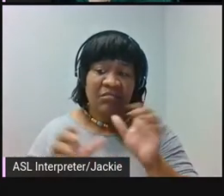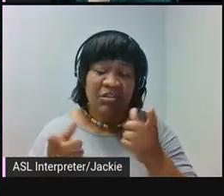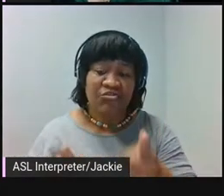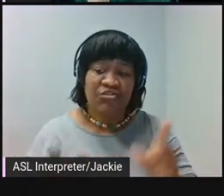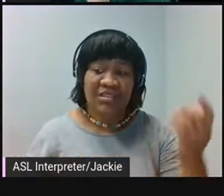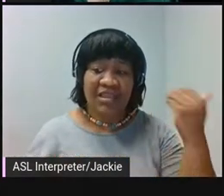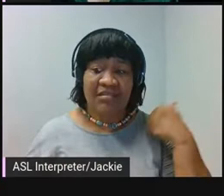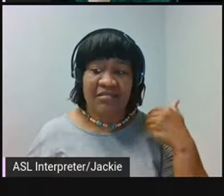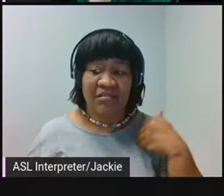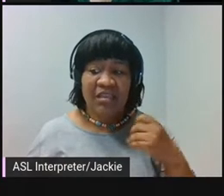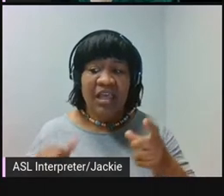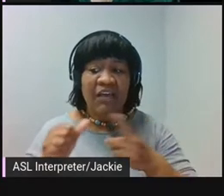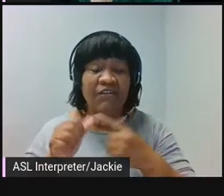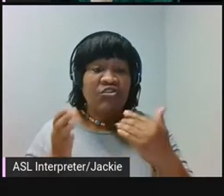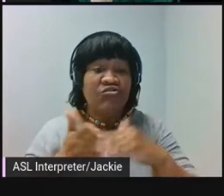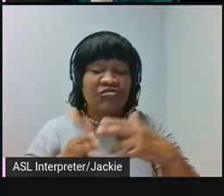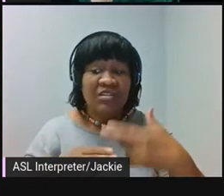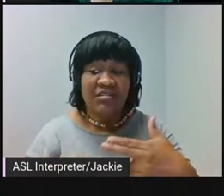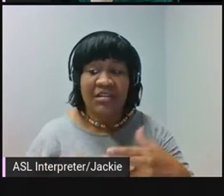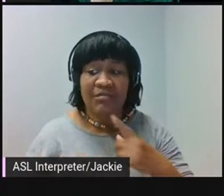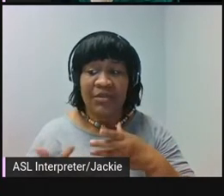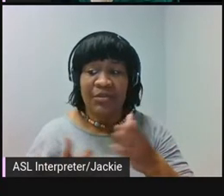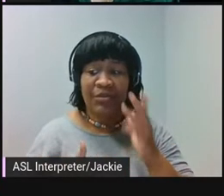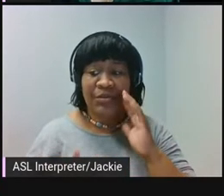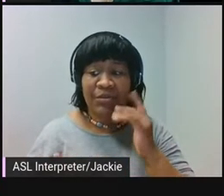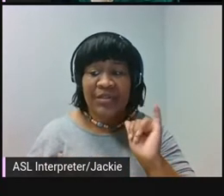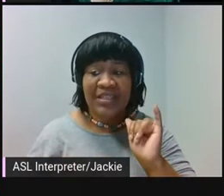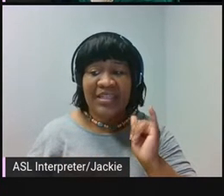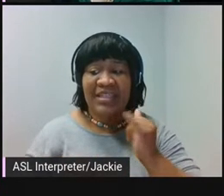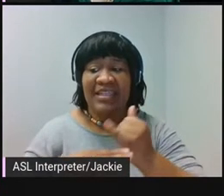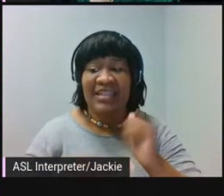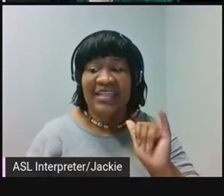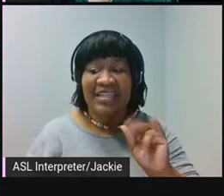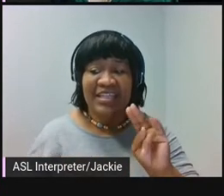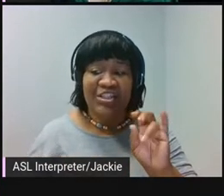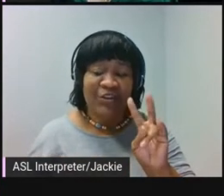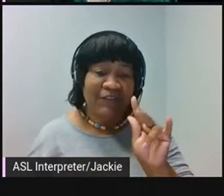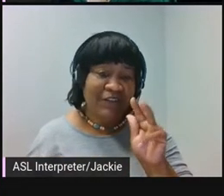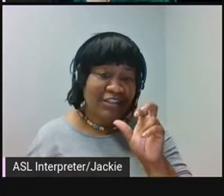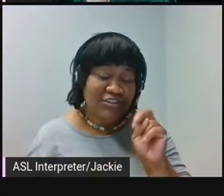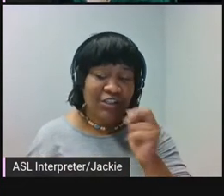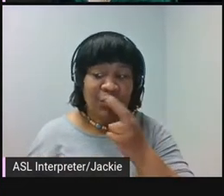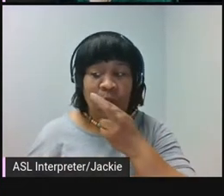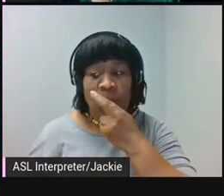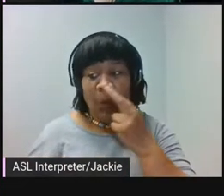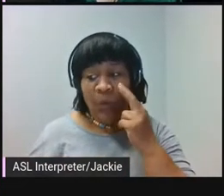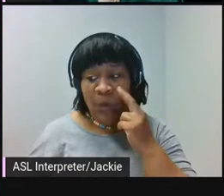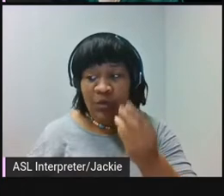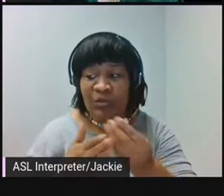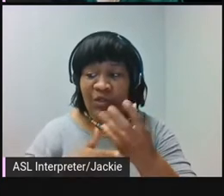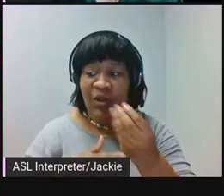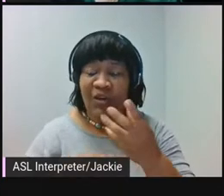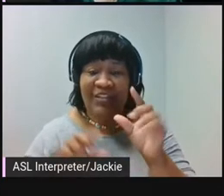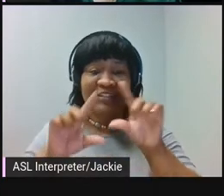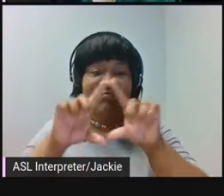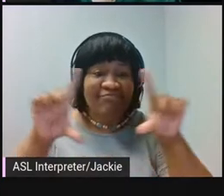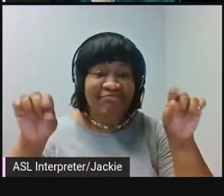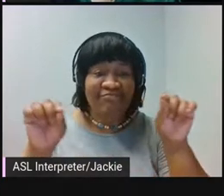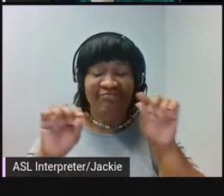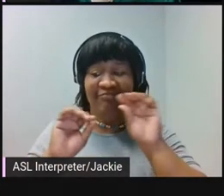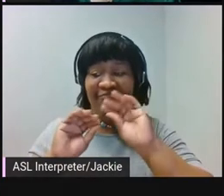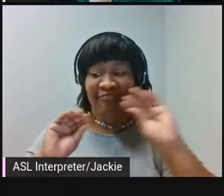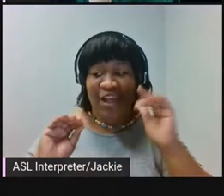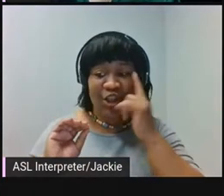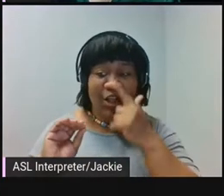At first, the renaming was through interventions in rose gardens sticking on cardstock labels made to look like the original